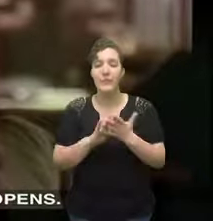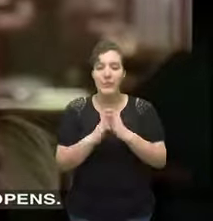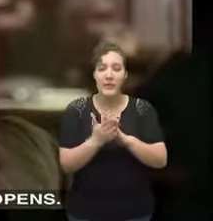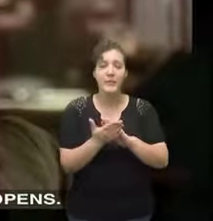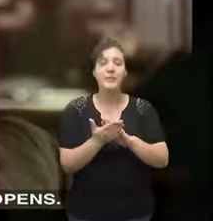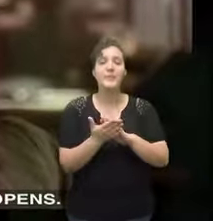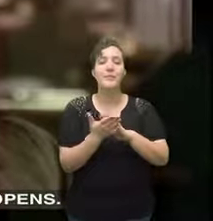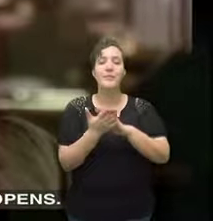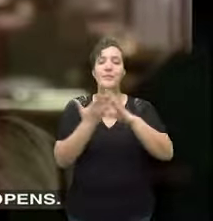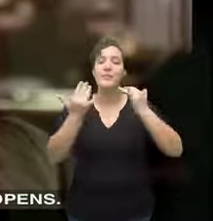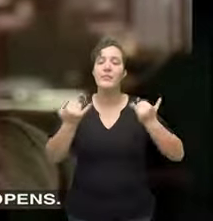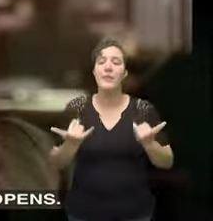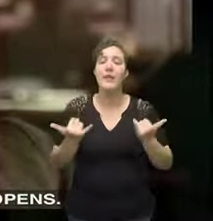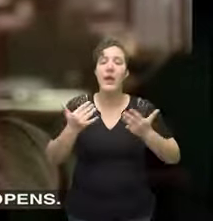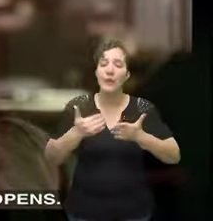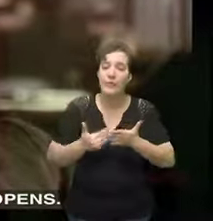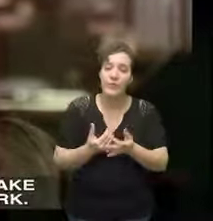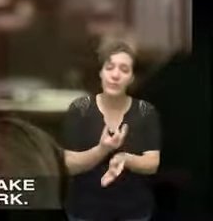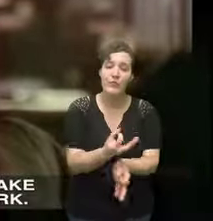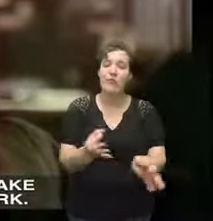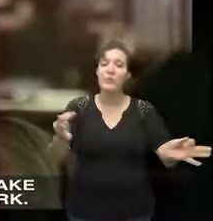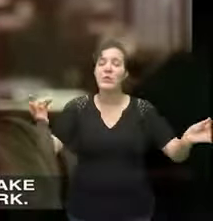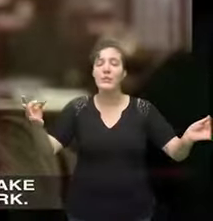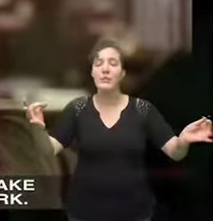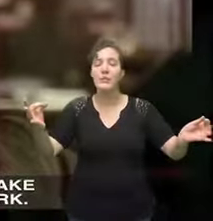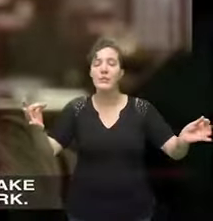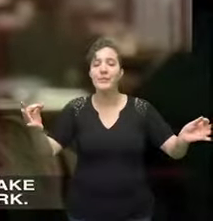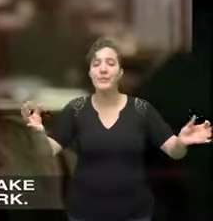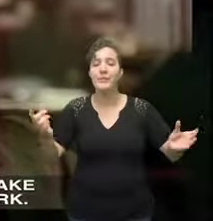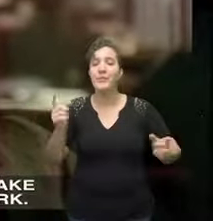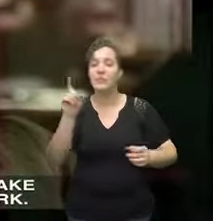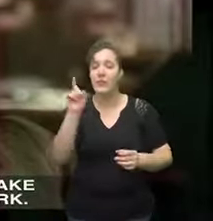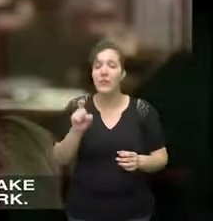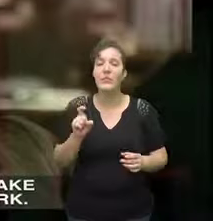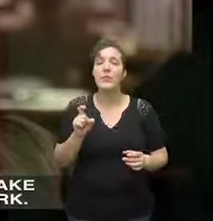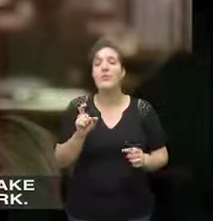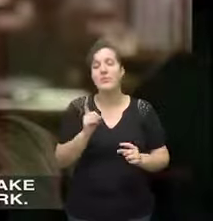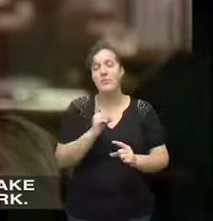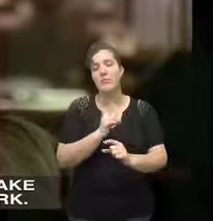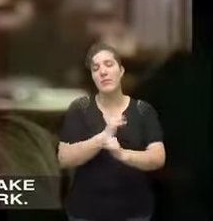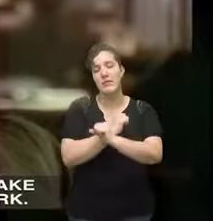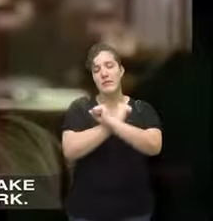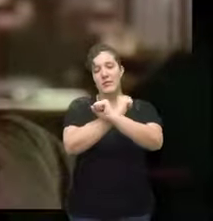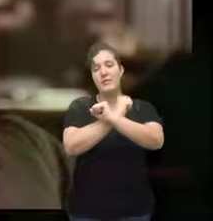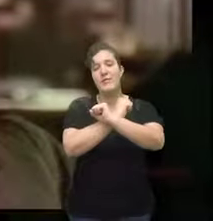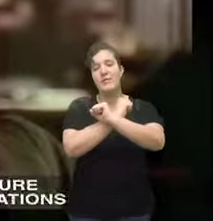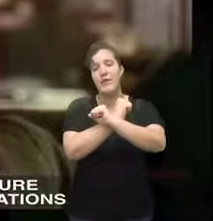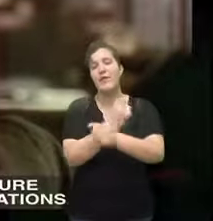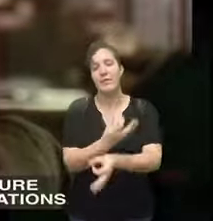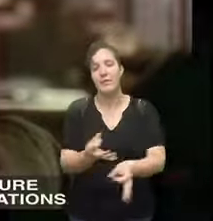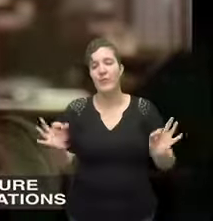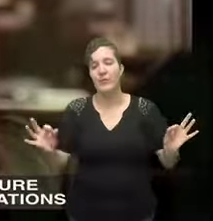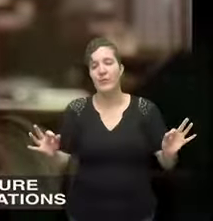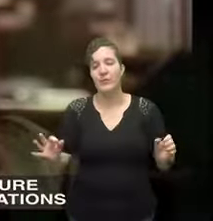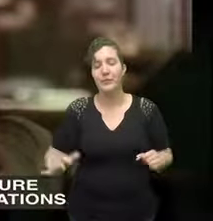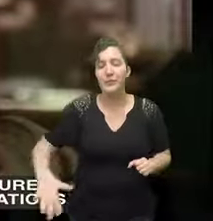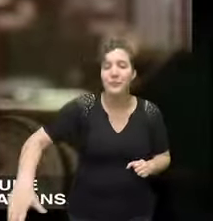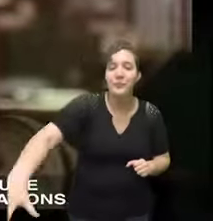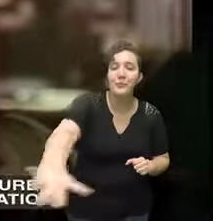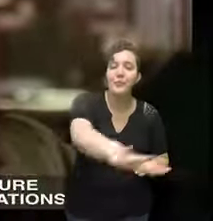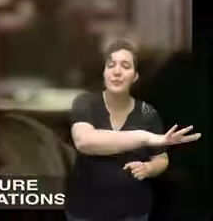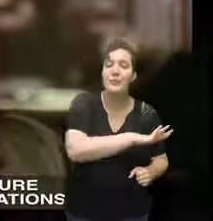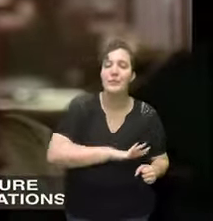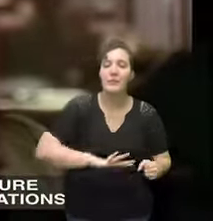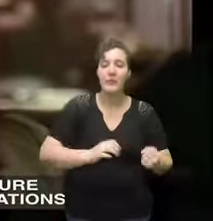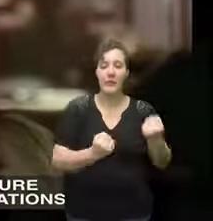peace and a new scene opens the object now is to make our independence work to do this